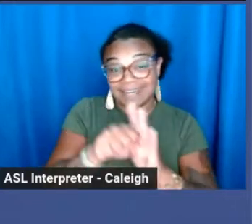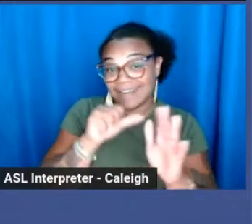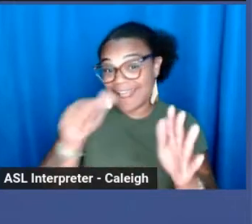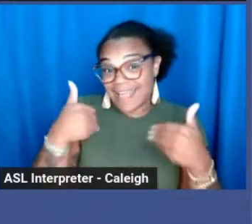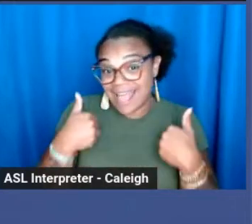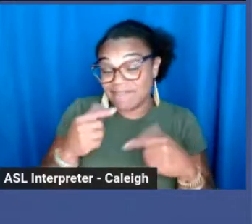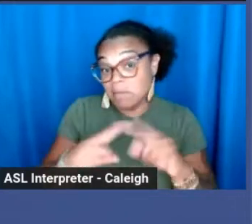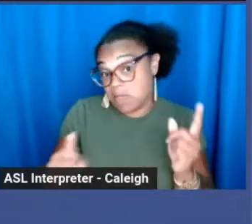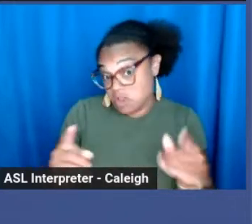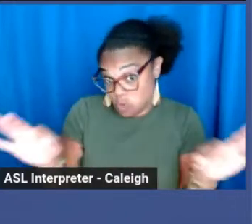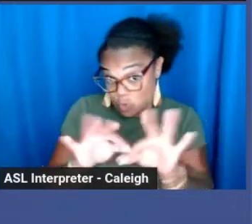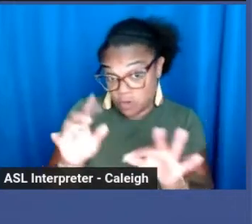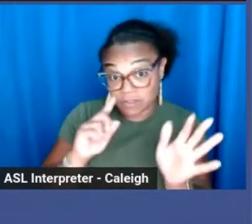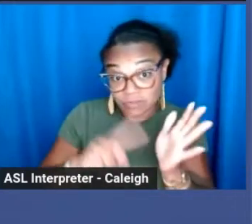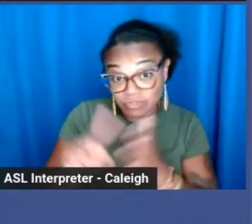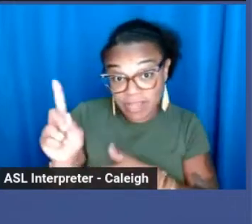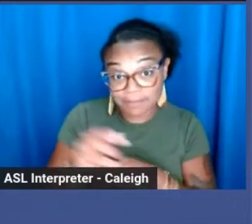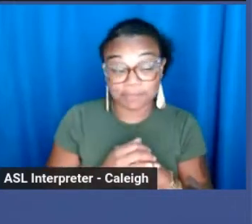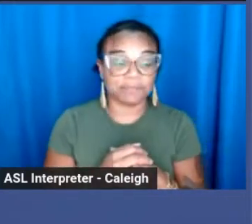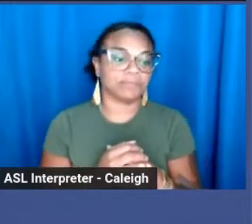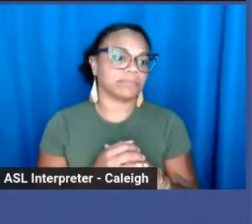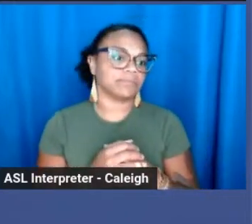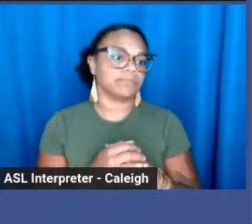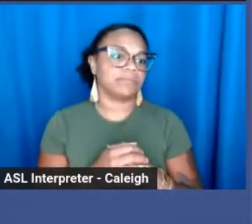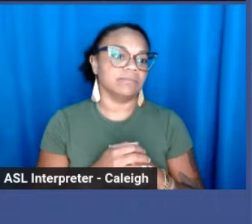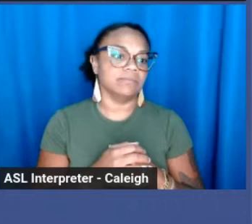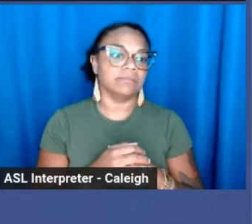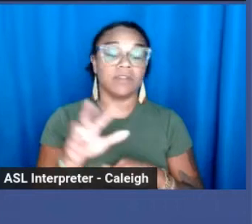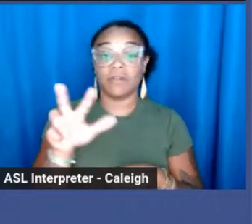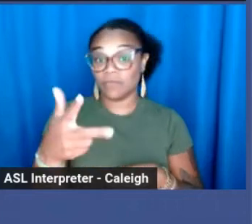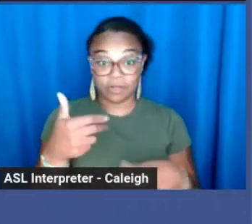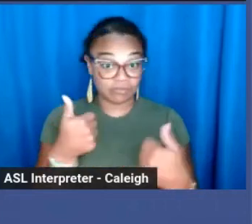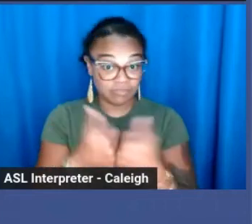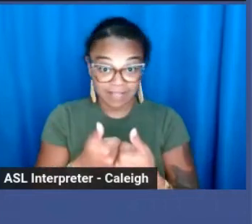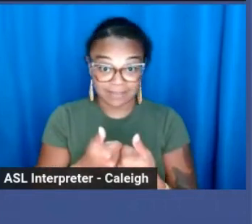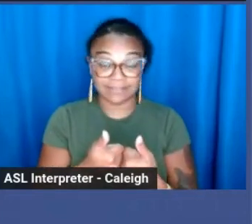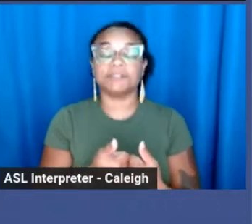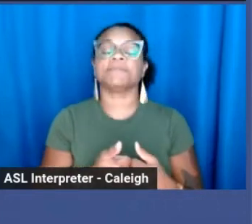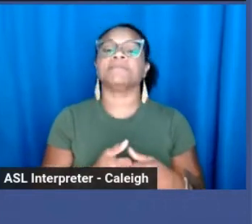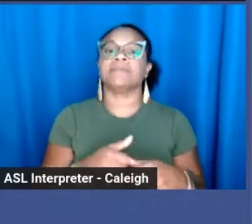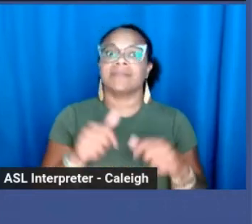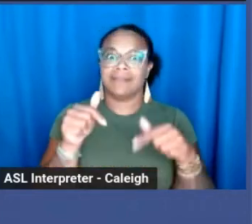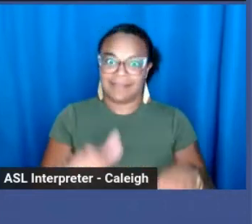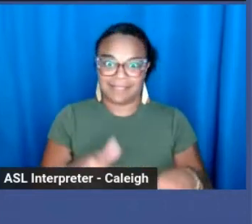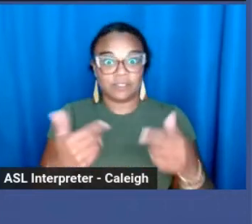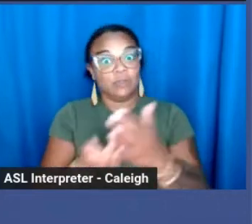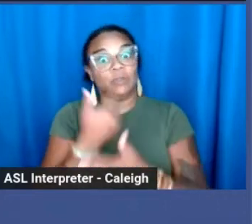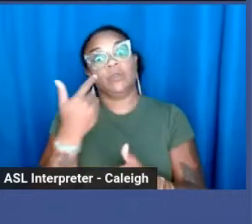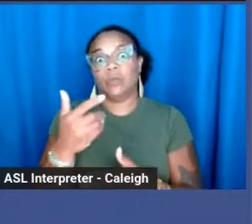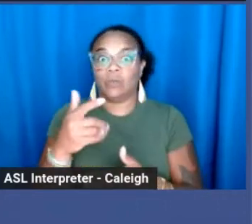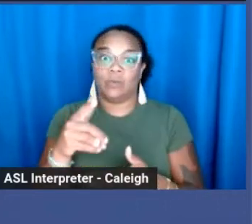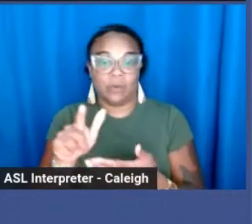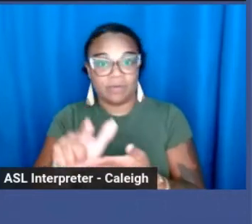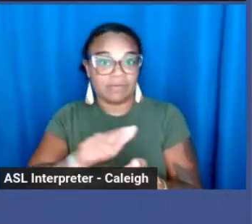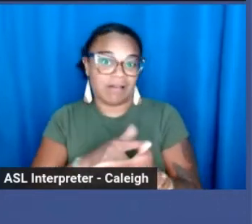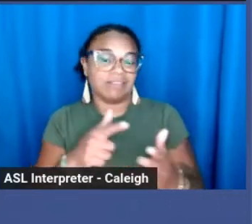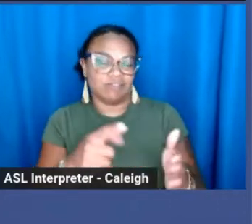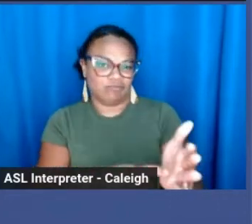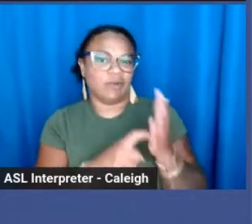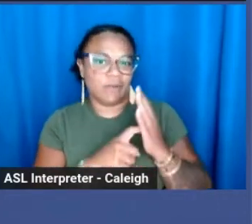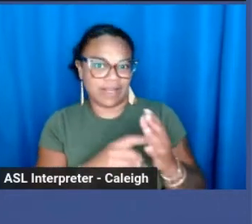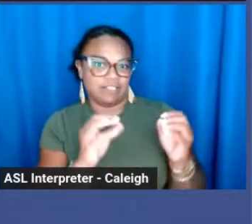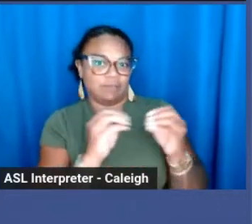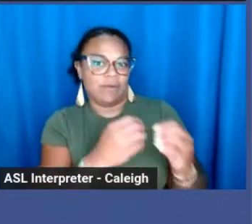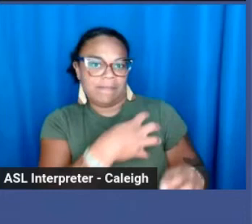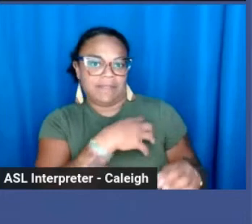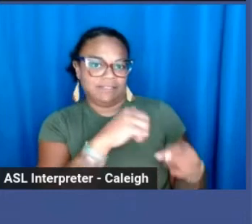A third challenge is that this approach does require police to be trained. So if we pass this ordinance,